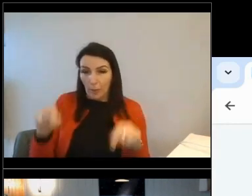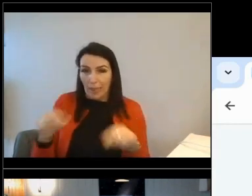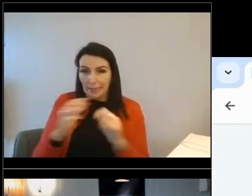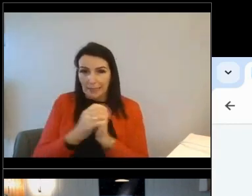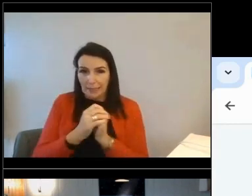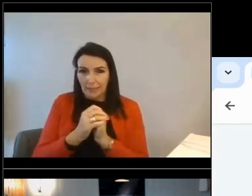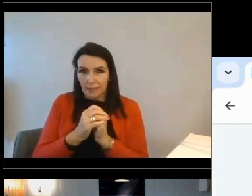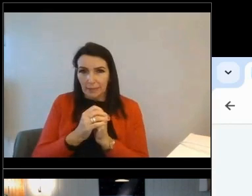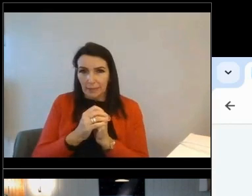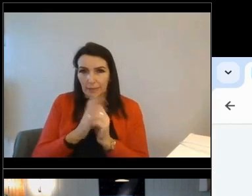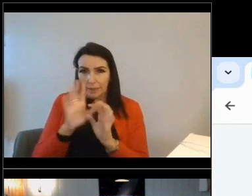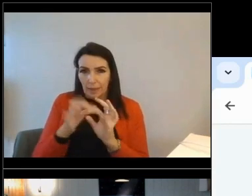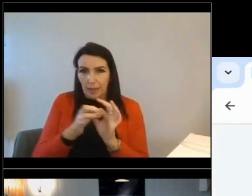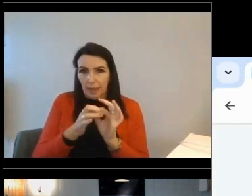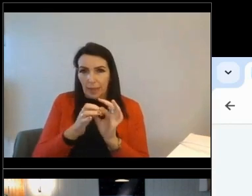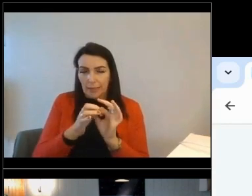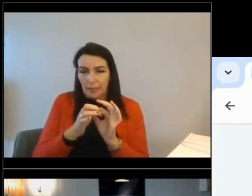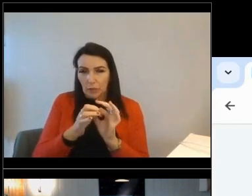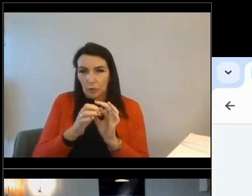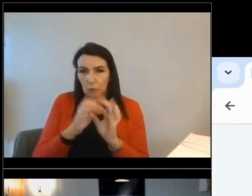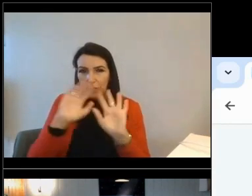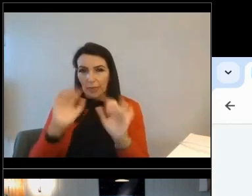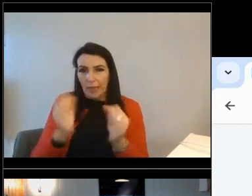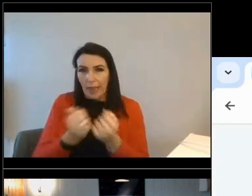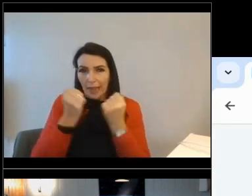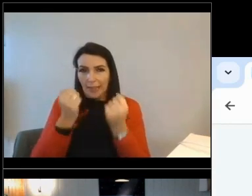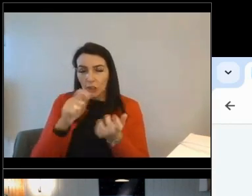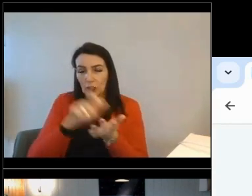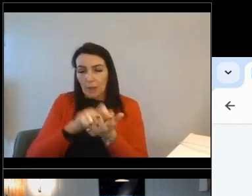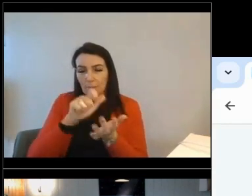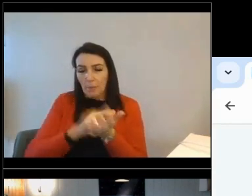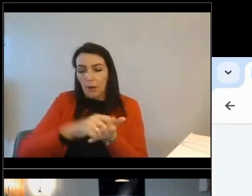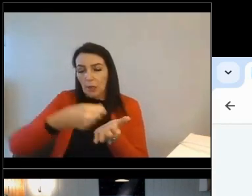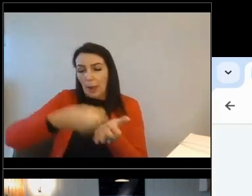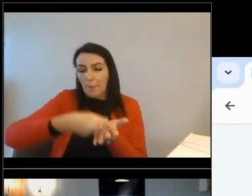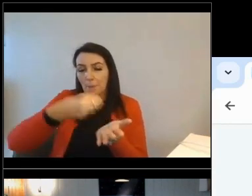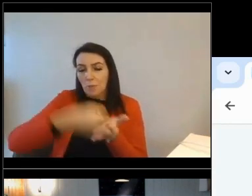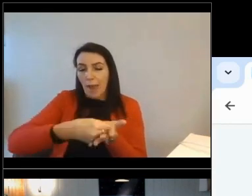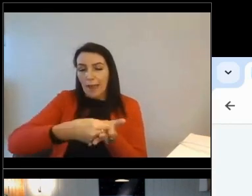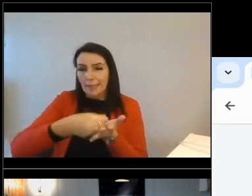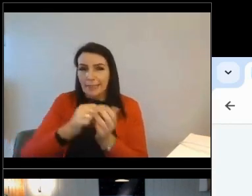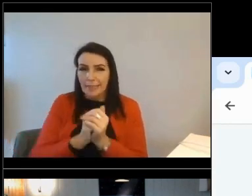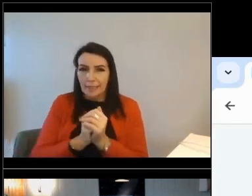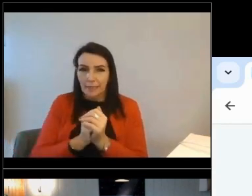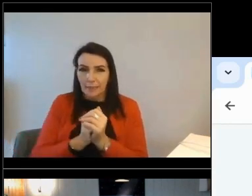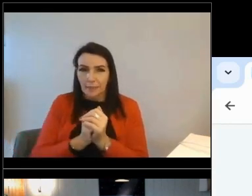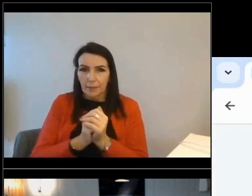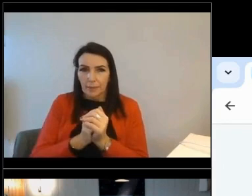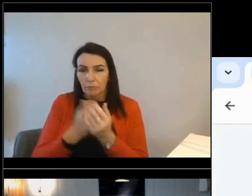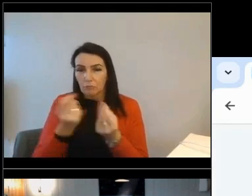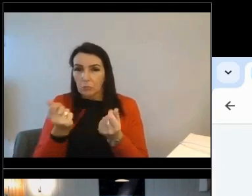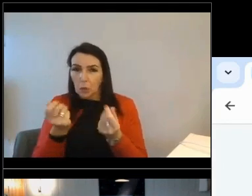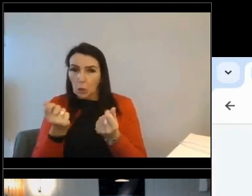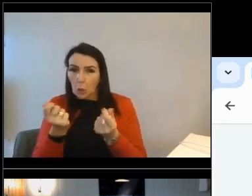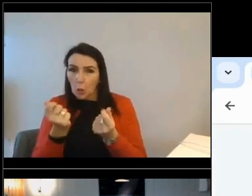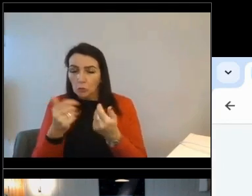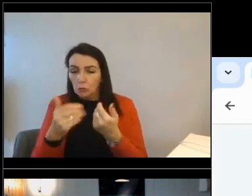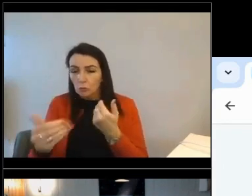the very latest energy market pricing. So this is the fuel estimate in terms of cost over the course of the year.